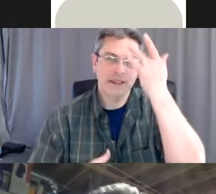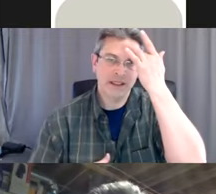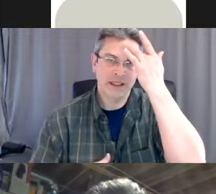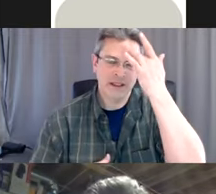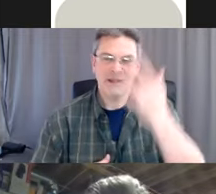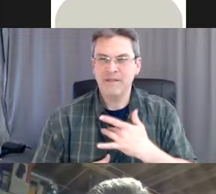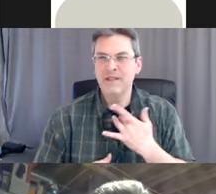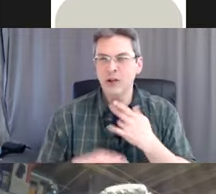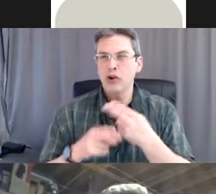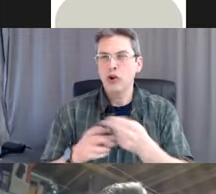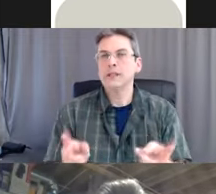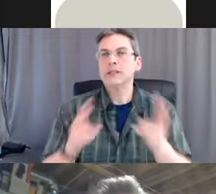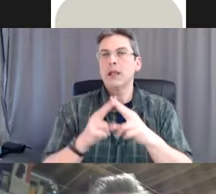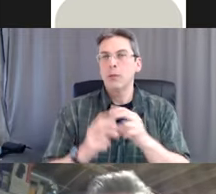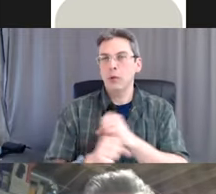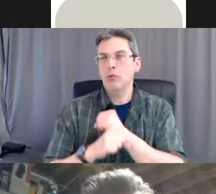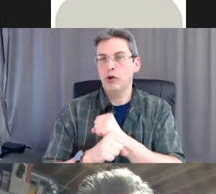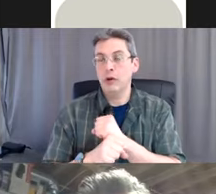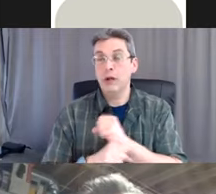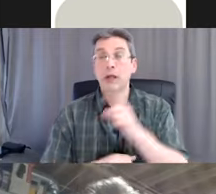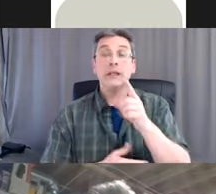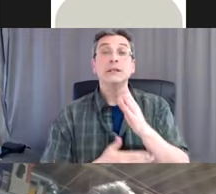if you ask some scientists, they'll say that's hogwash.